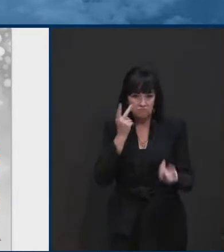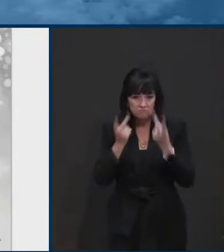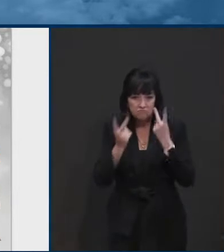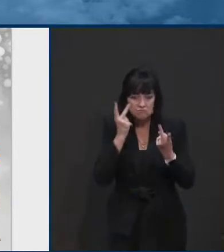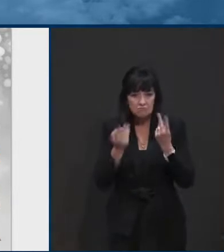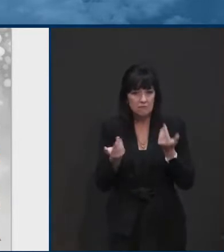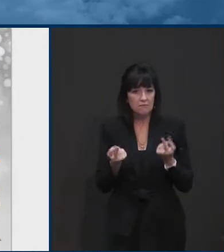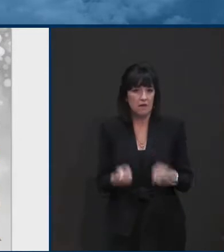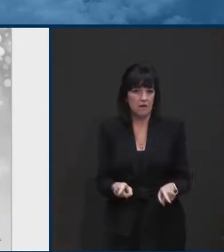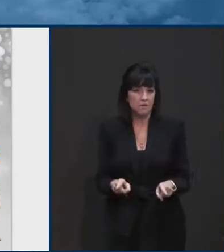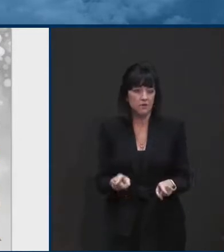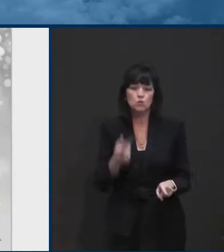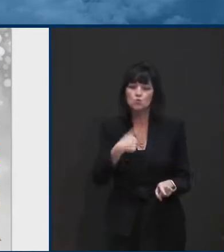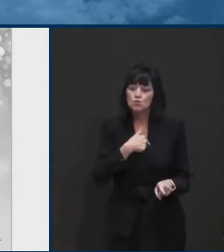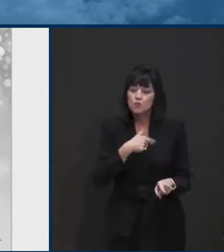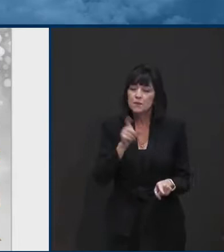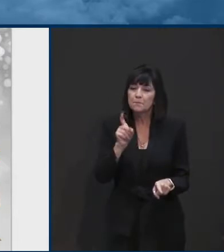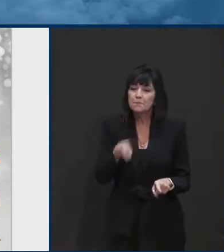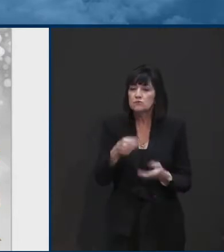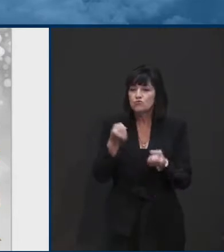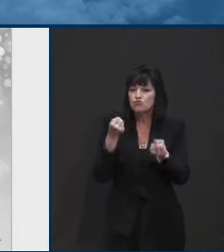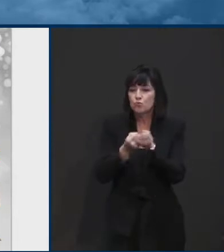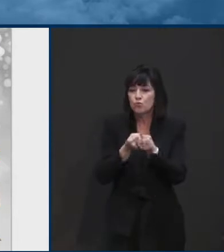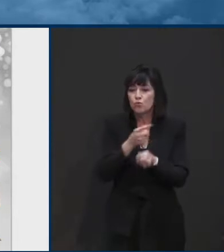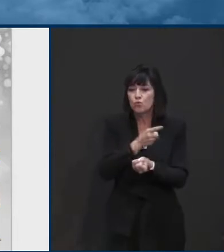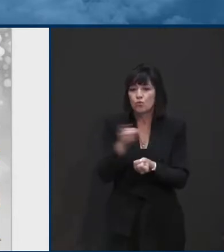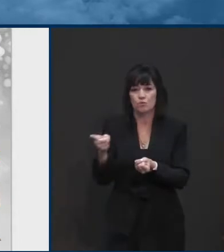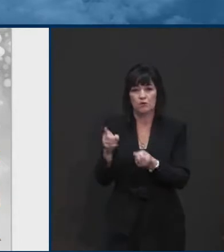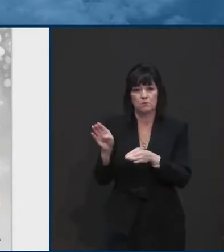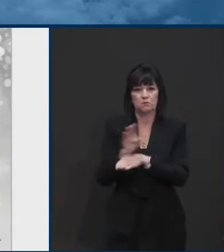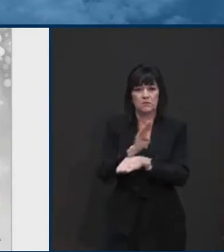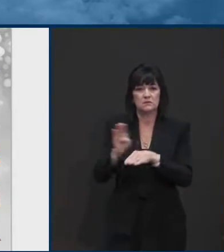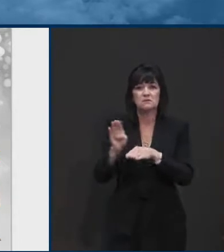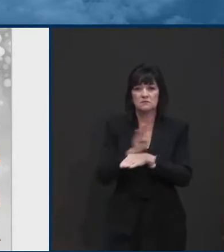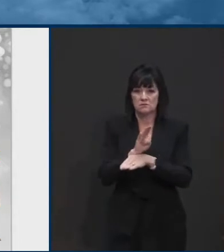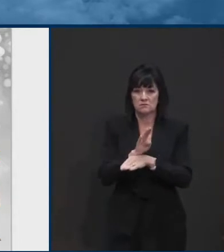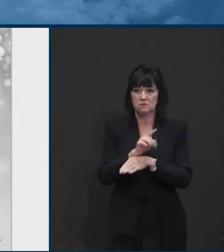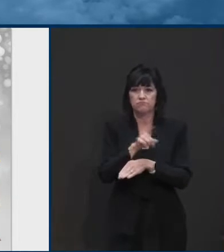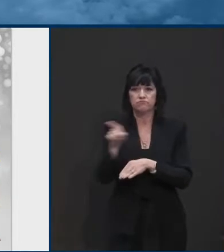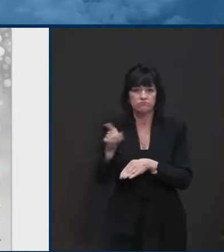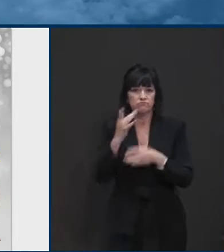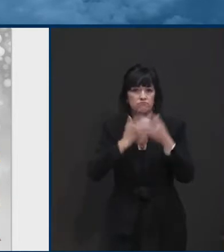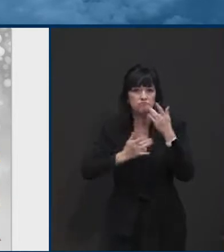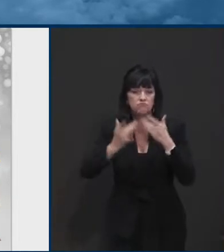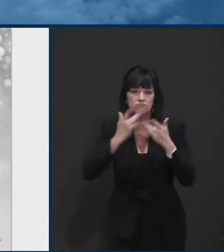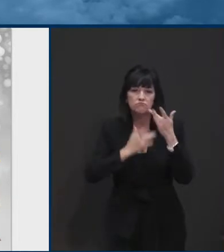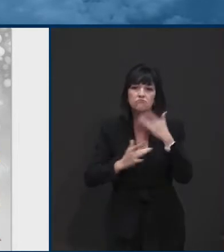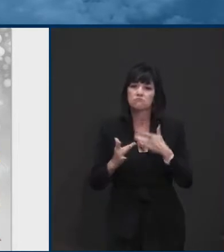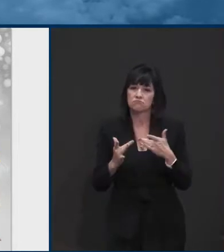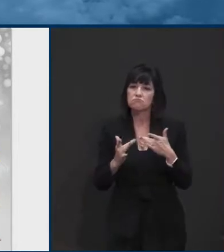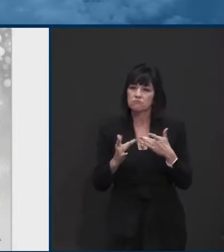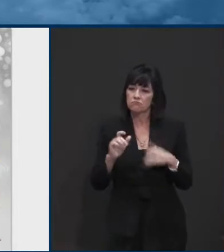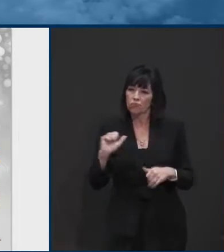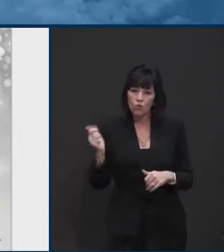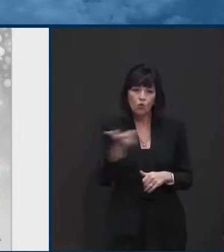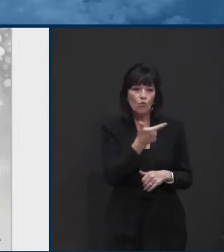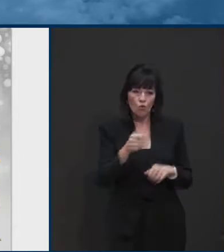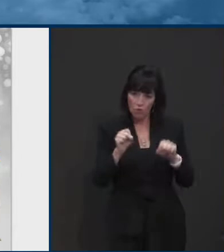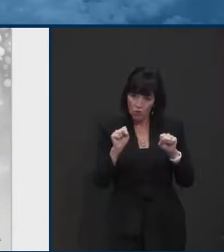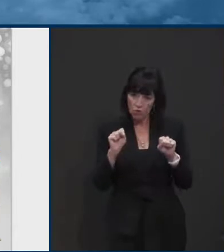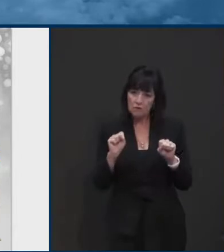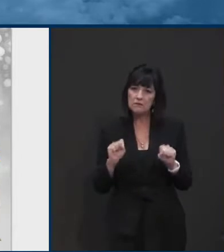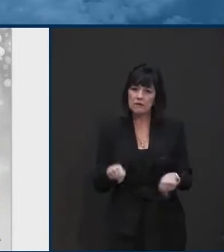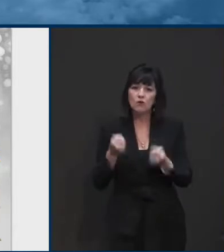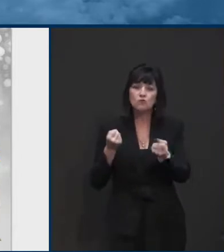those businesses who are restricted the most and we will do that. Uh, and each of us can do that as well by